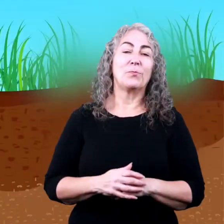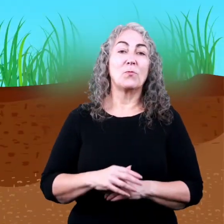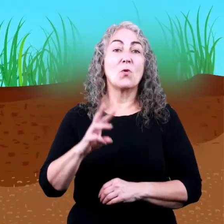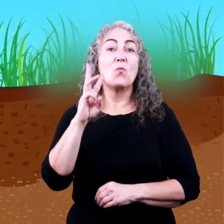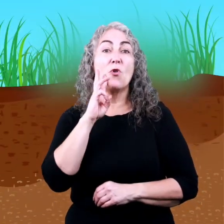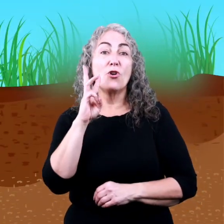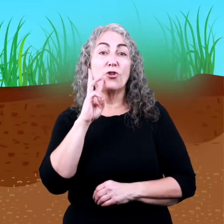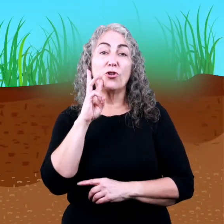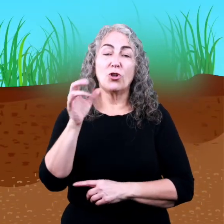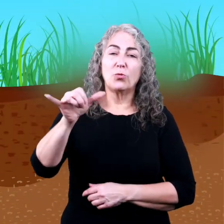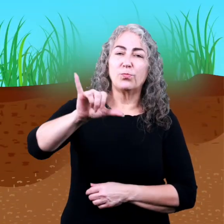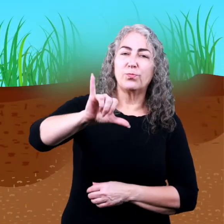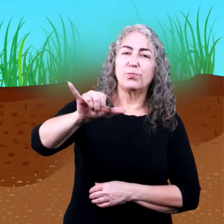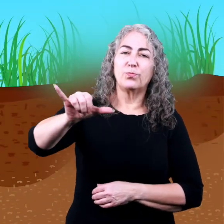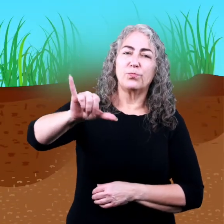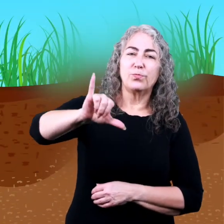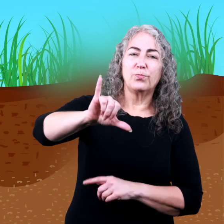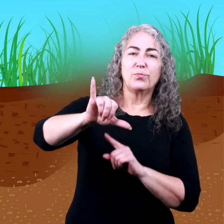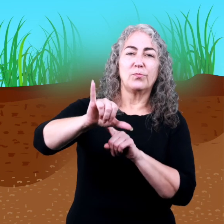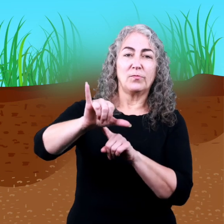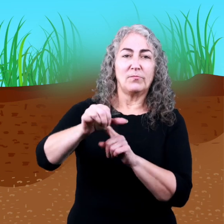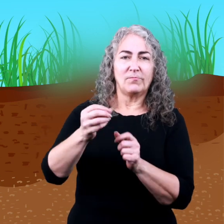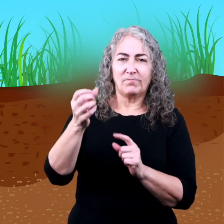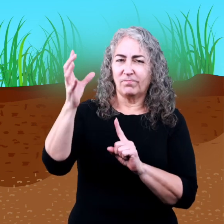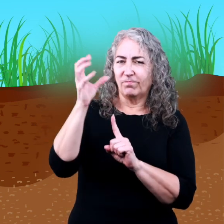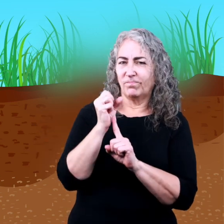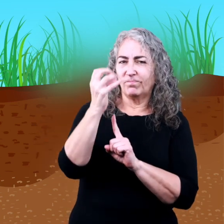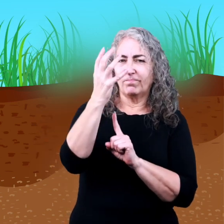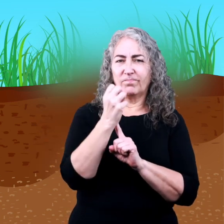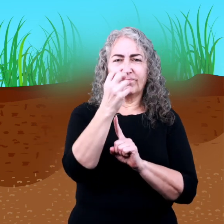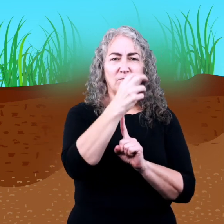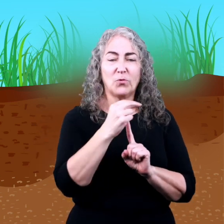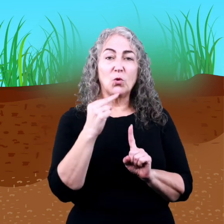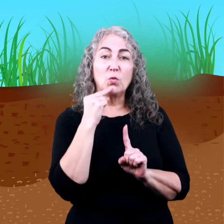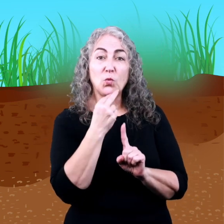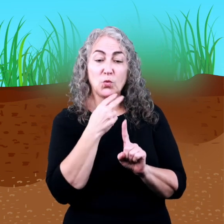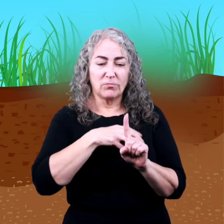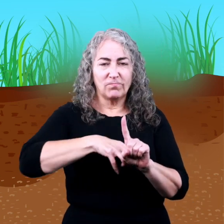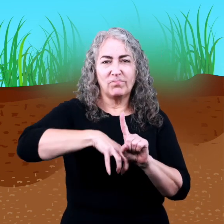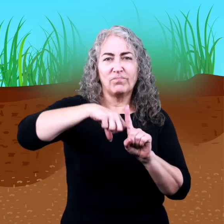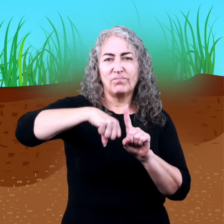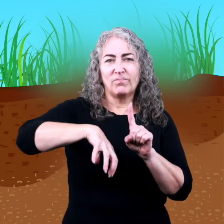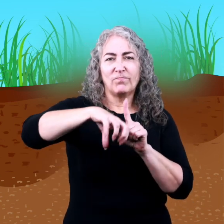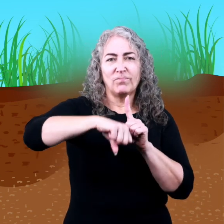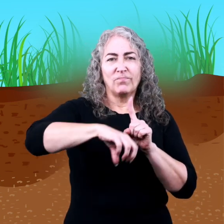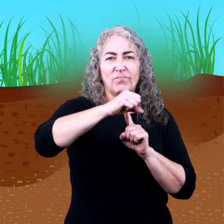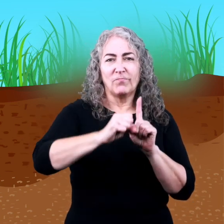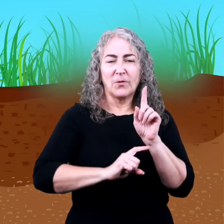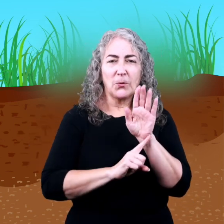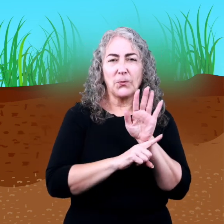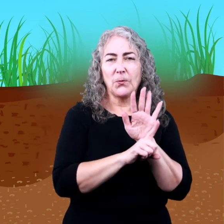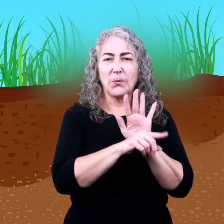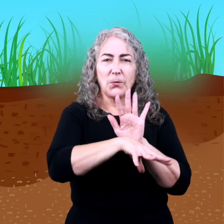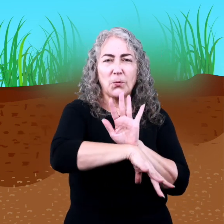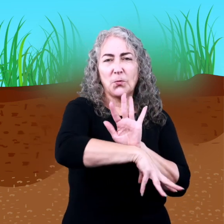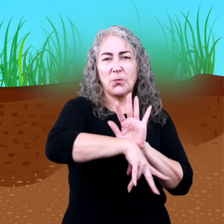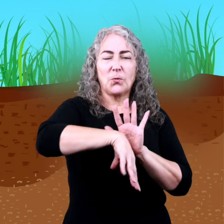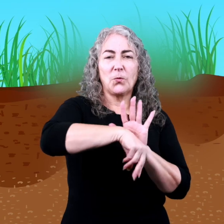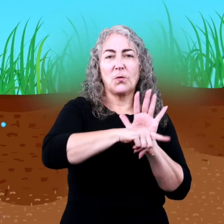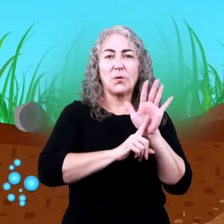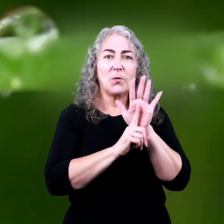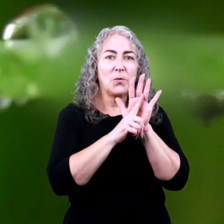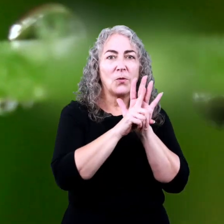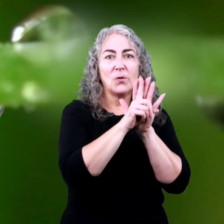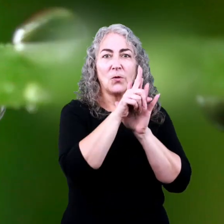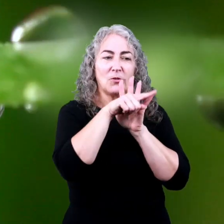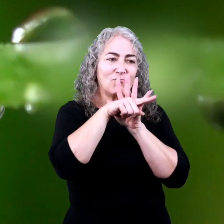The water a plant receives helps bring the nutrients found in the soil to the plant. Through their roots,